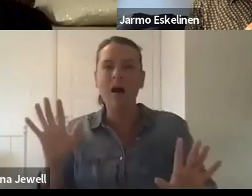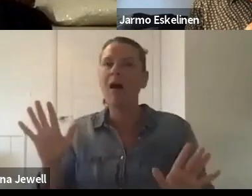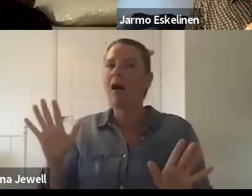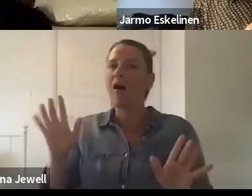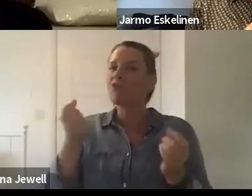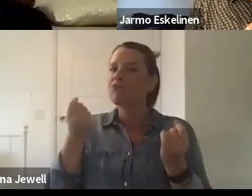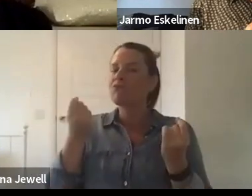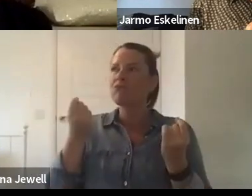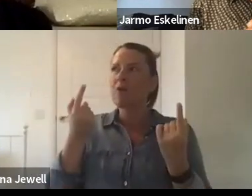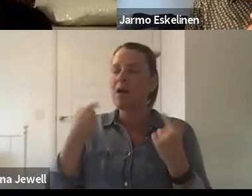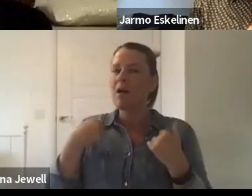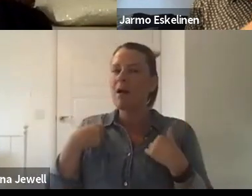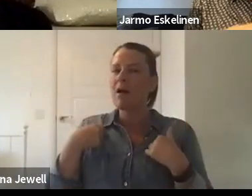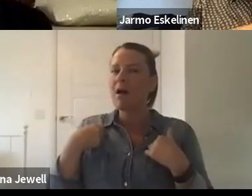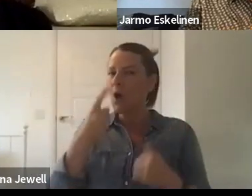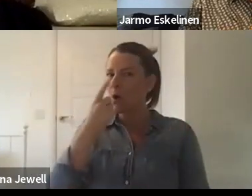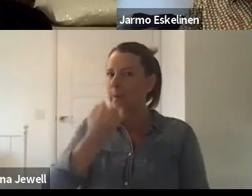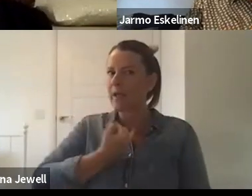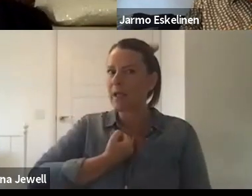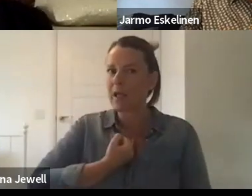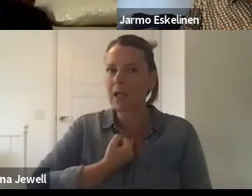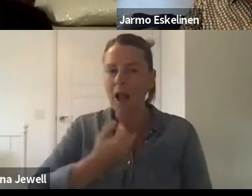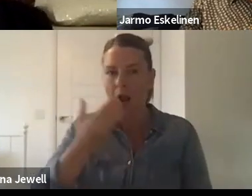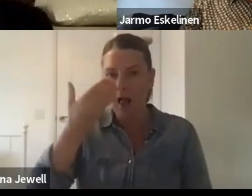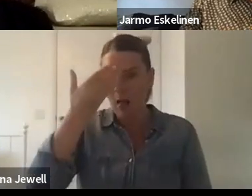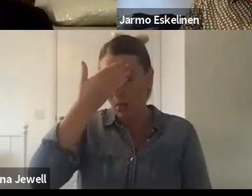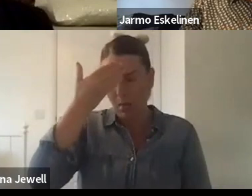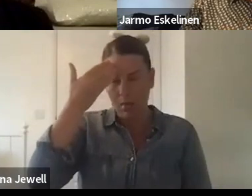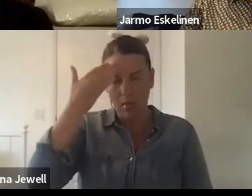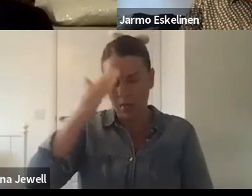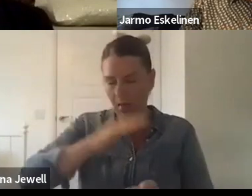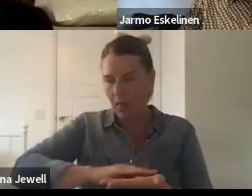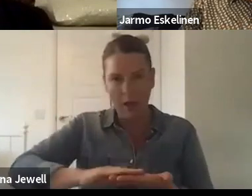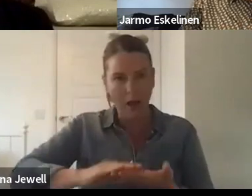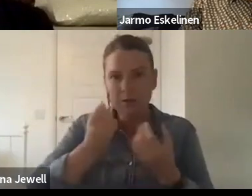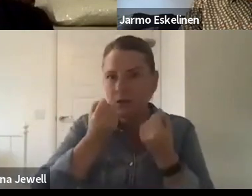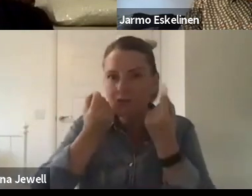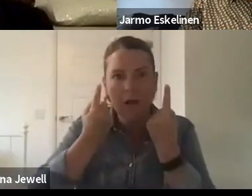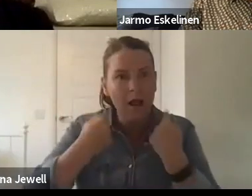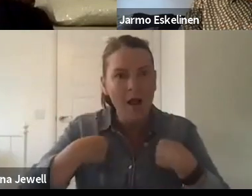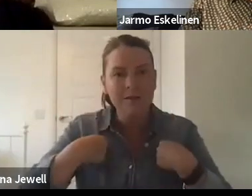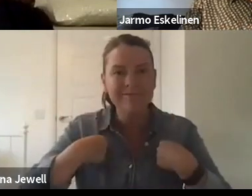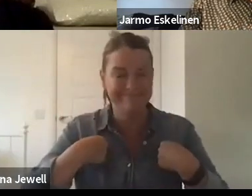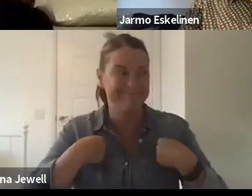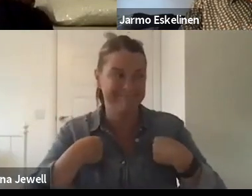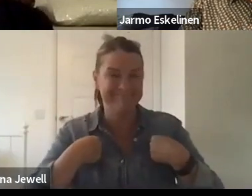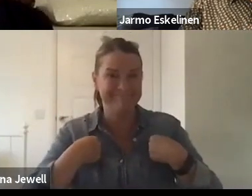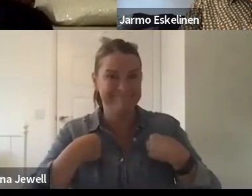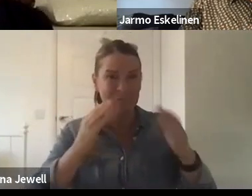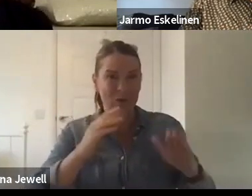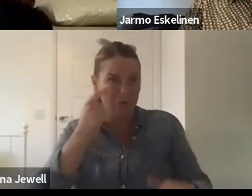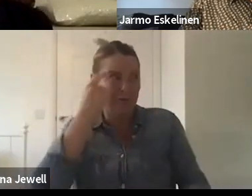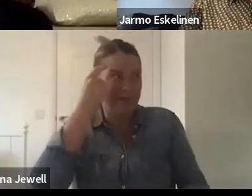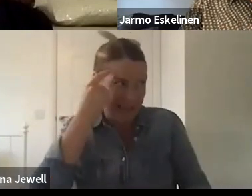you know, that whole thing about unconscious bias and, you know, the need for us to understand that we do things without